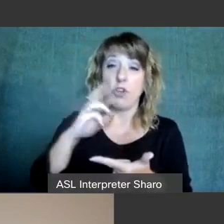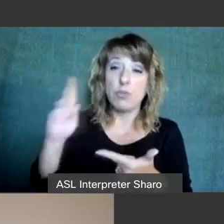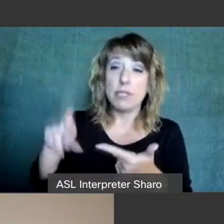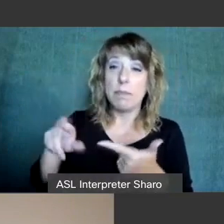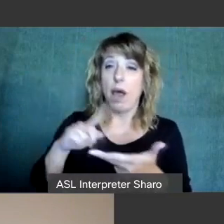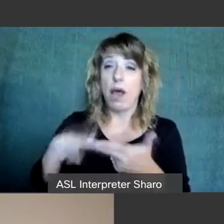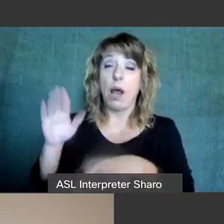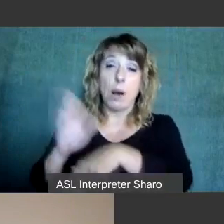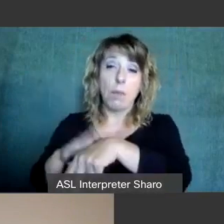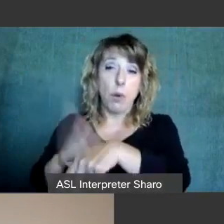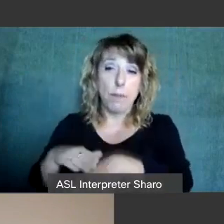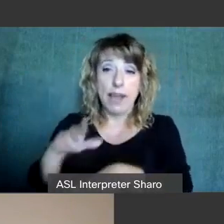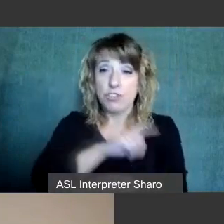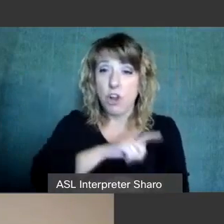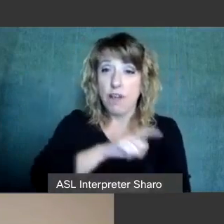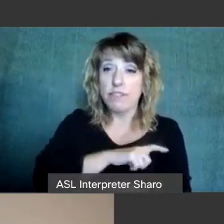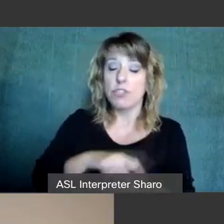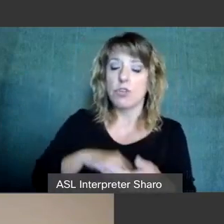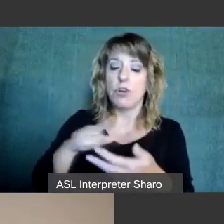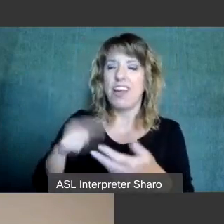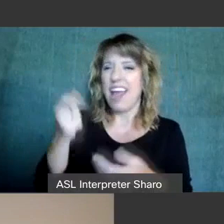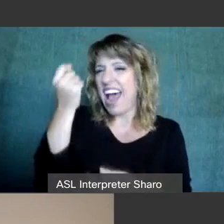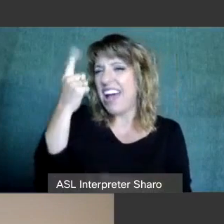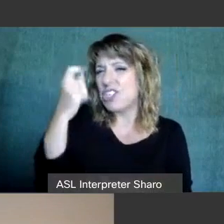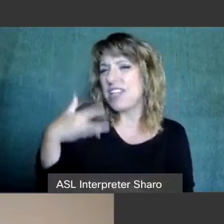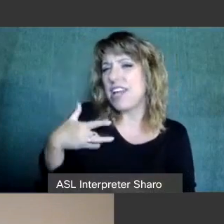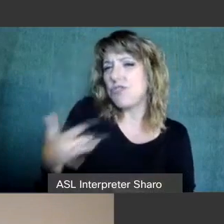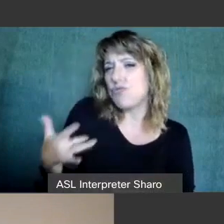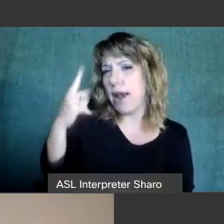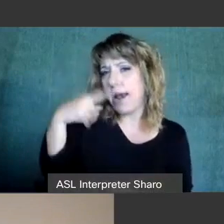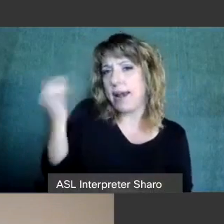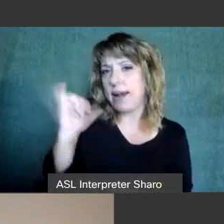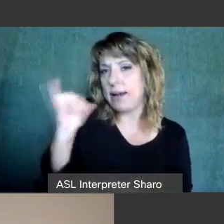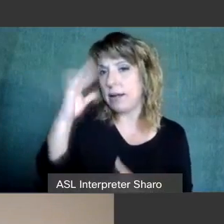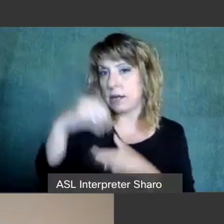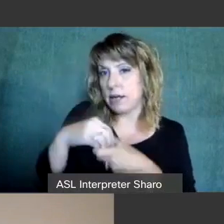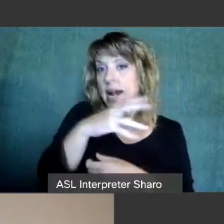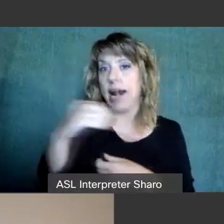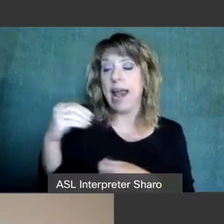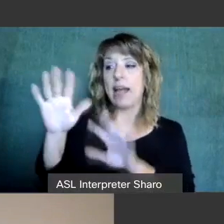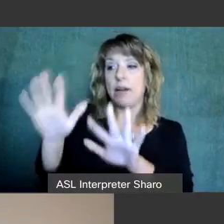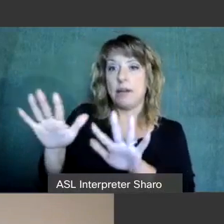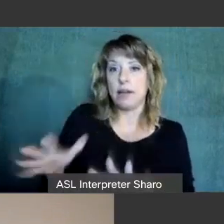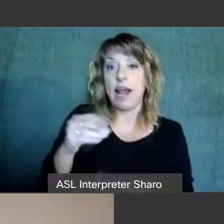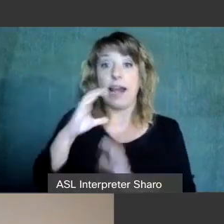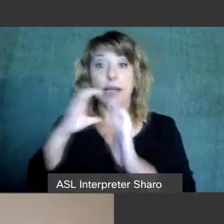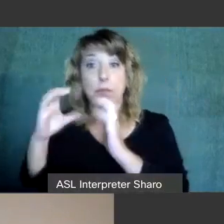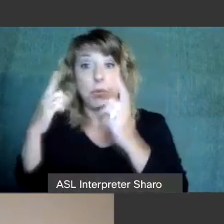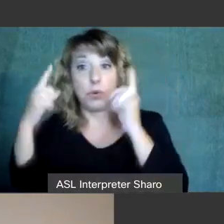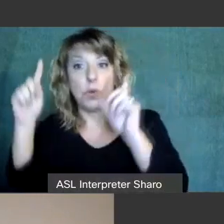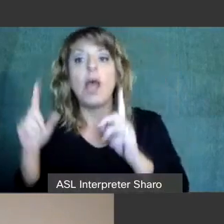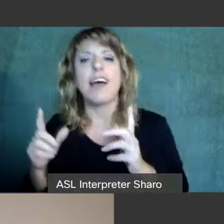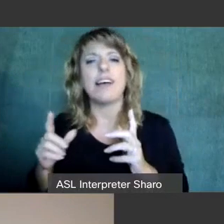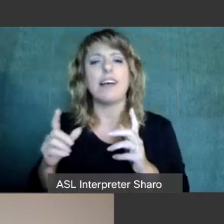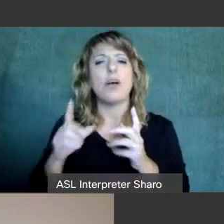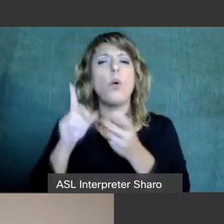in understanding traits of autism and effective methods of communication and deescalation, just give them